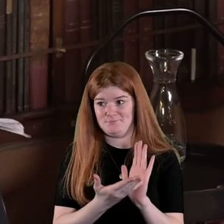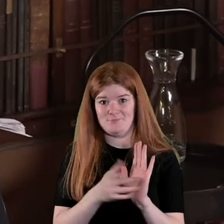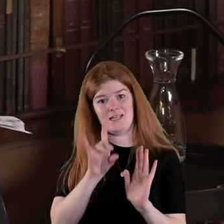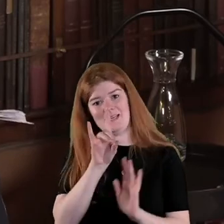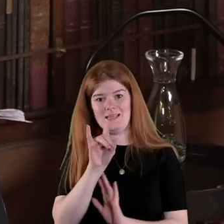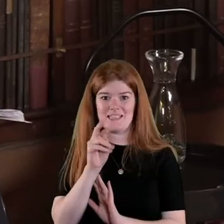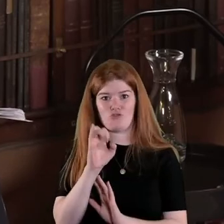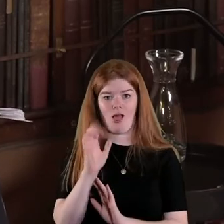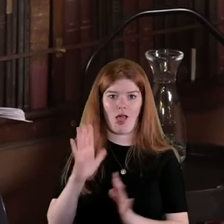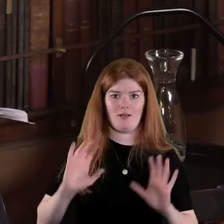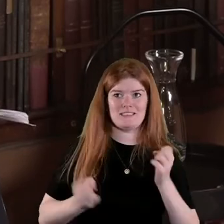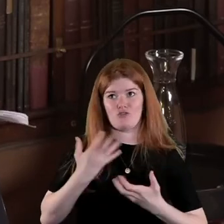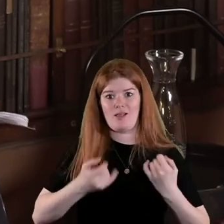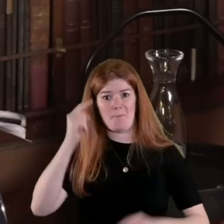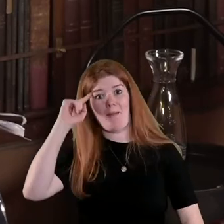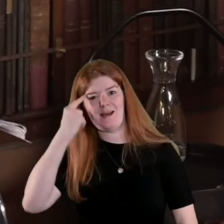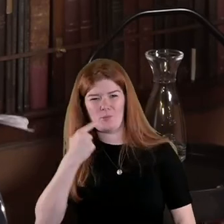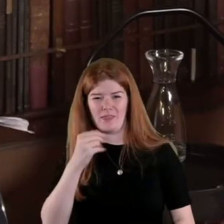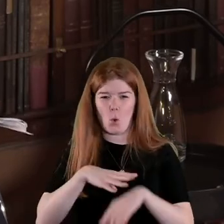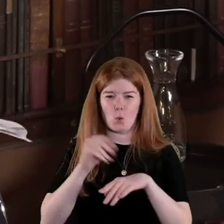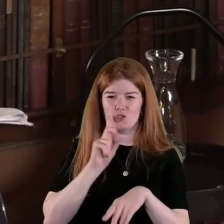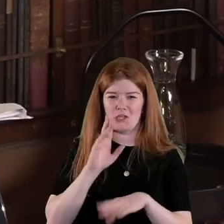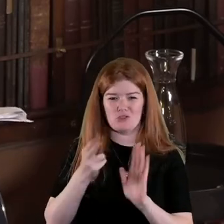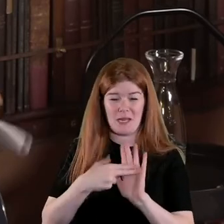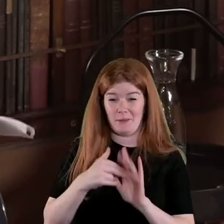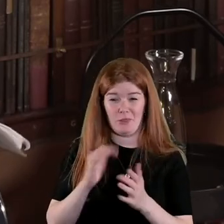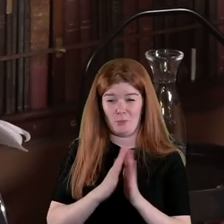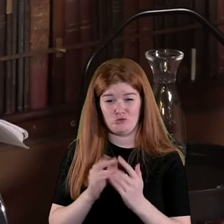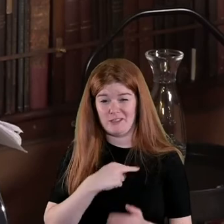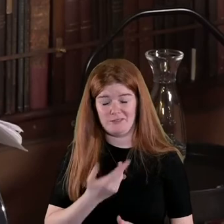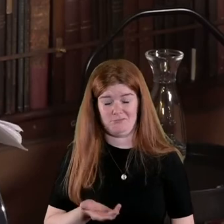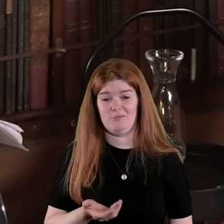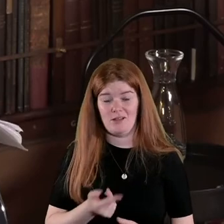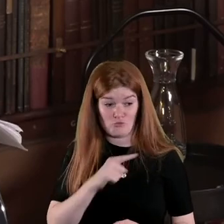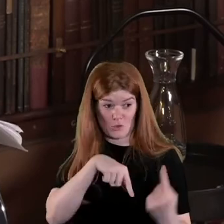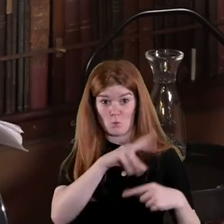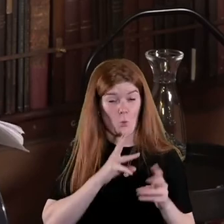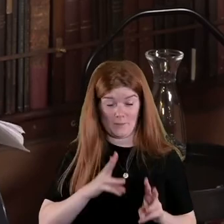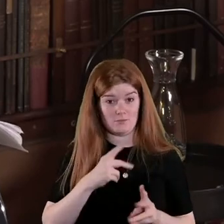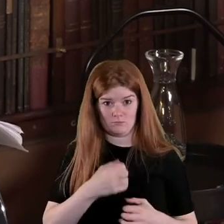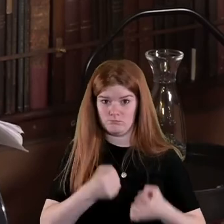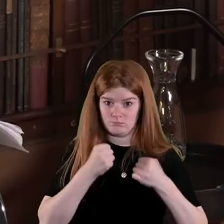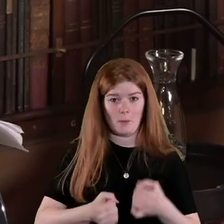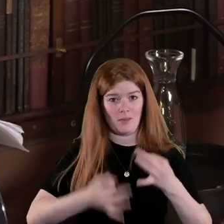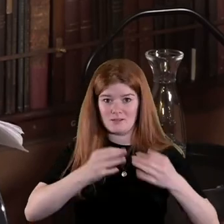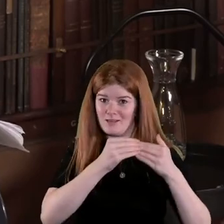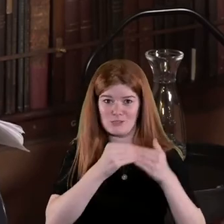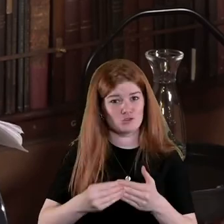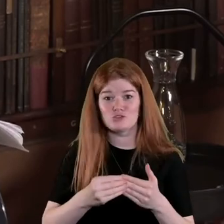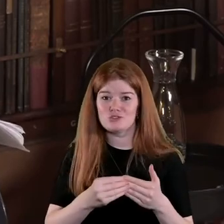hysterical as mad and of course that's the oldest gendered trope in the book isn't it they were actually very effective political leaders